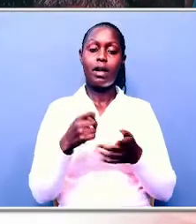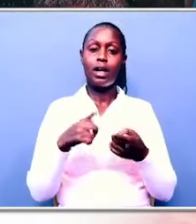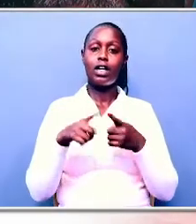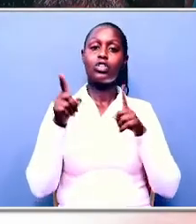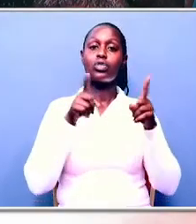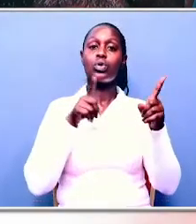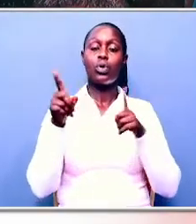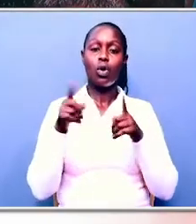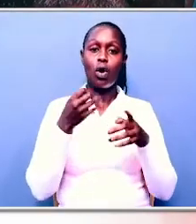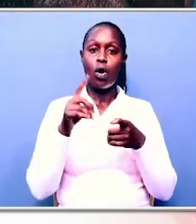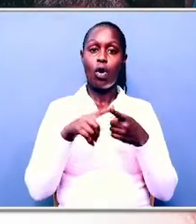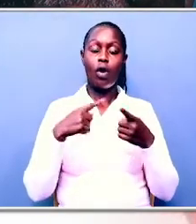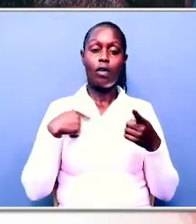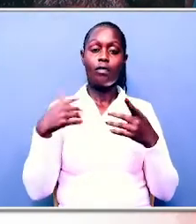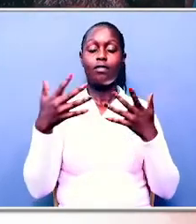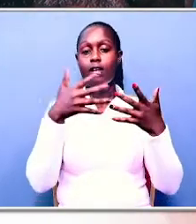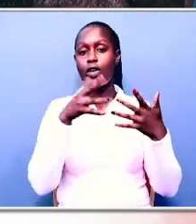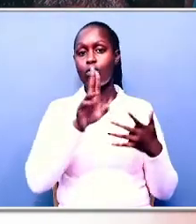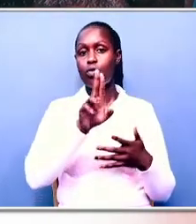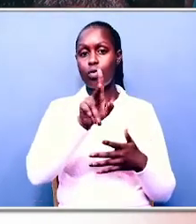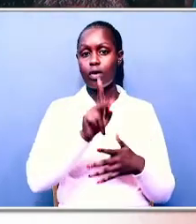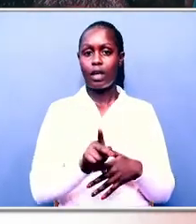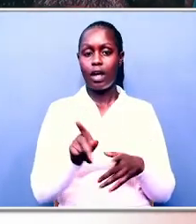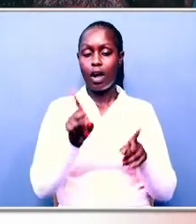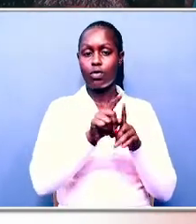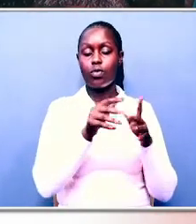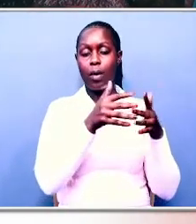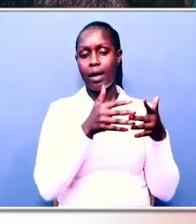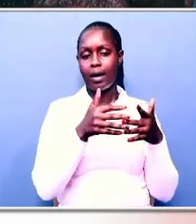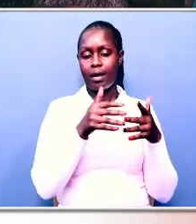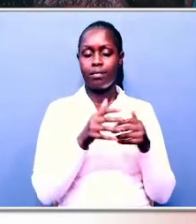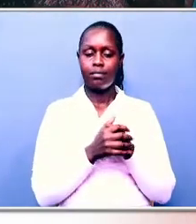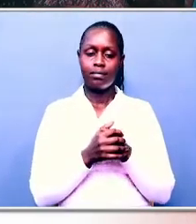tour of the United Kingdom and the United States.